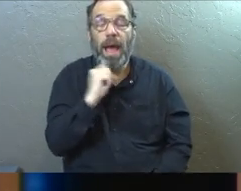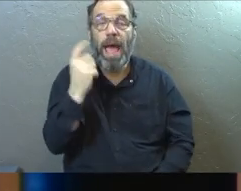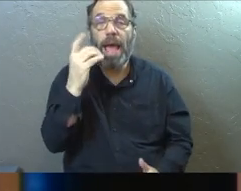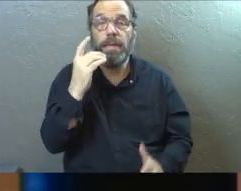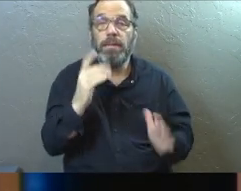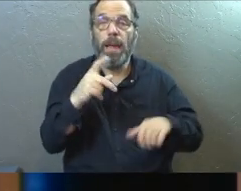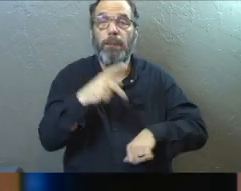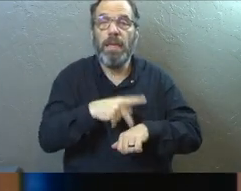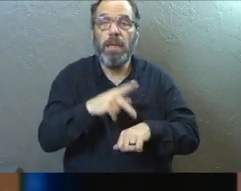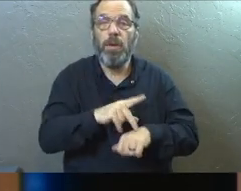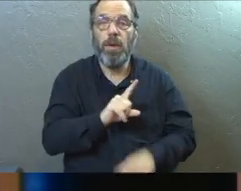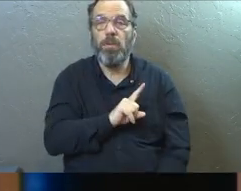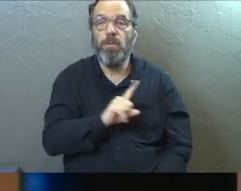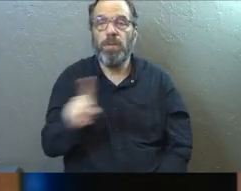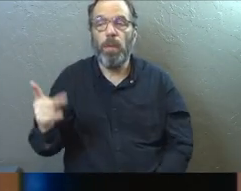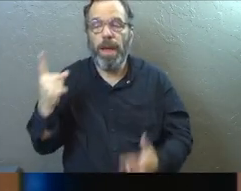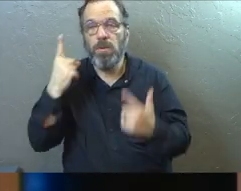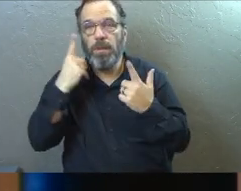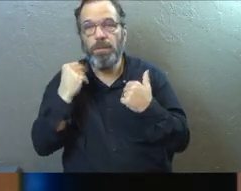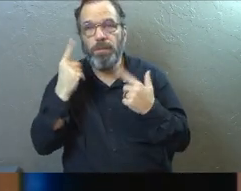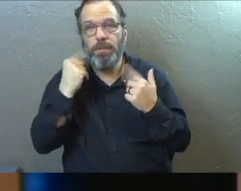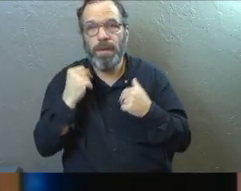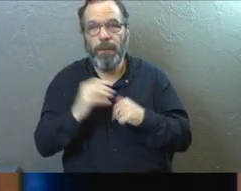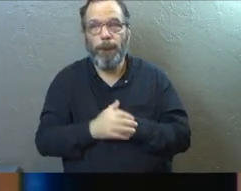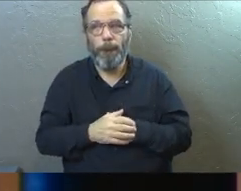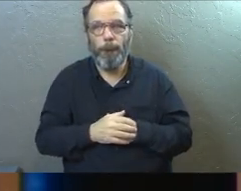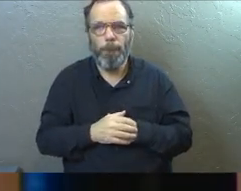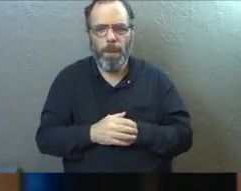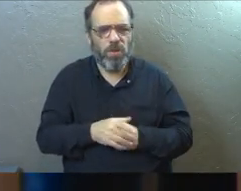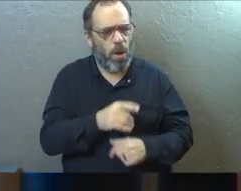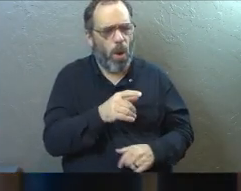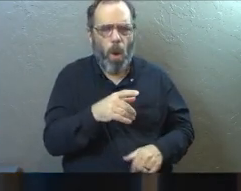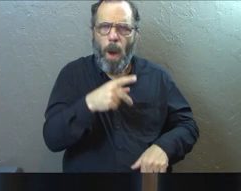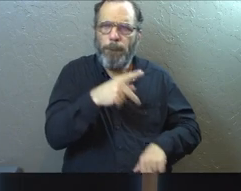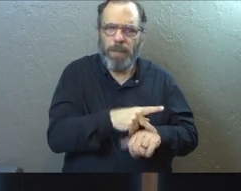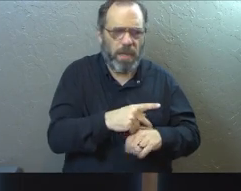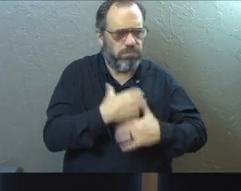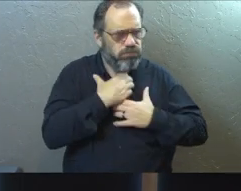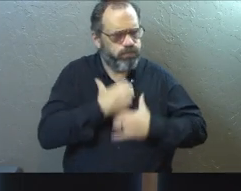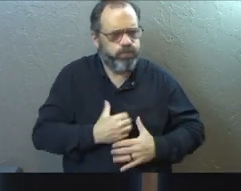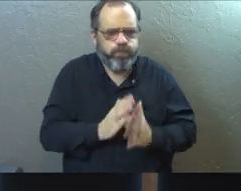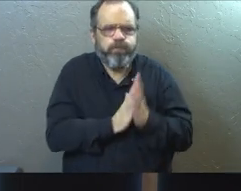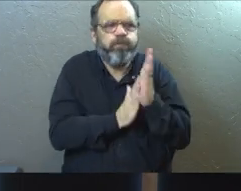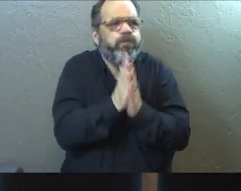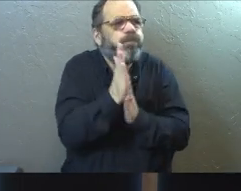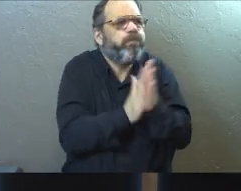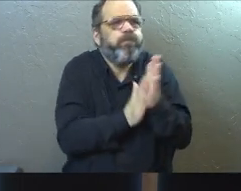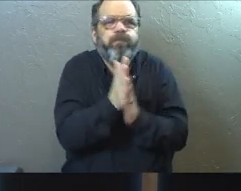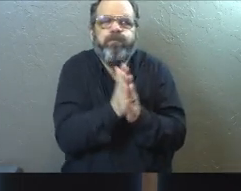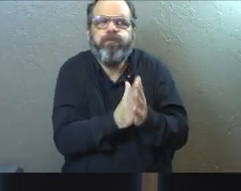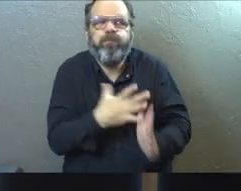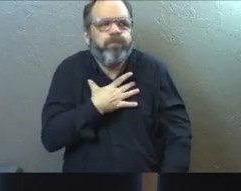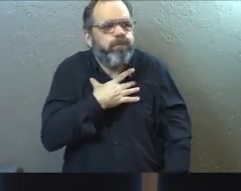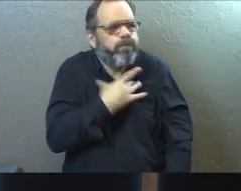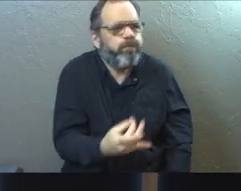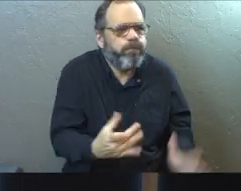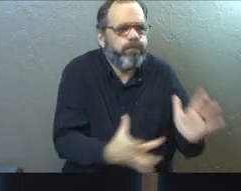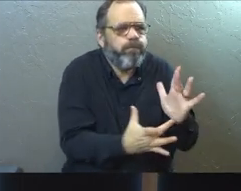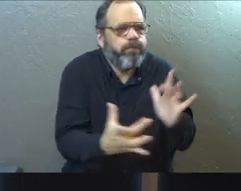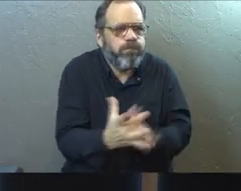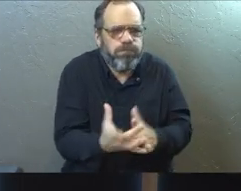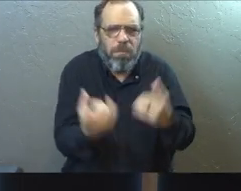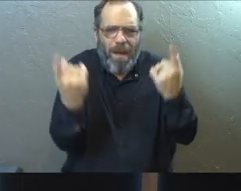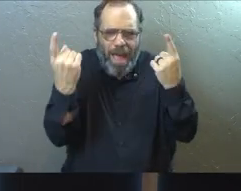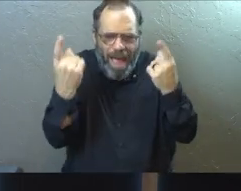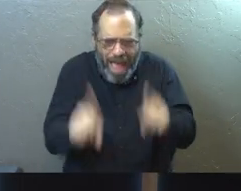weeping bitterly. So we've got a guy who's full of passion, full of zeal, full of like for Jesus. And this